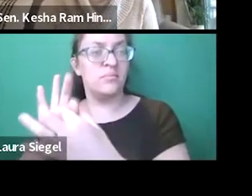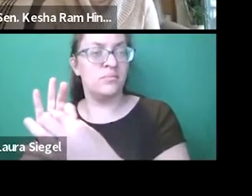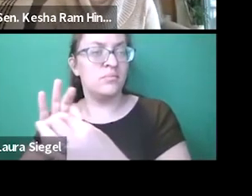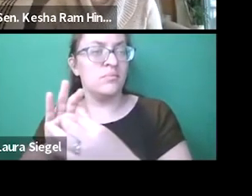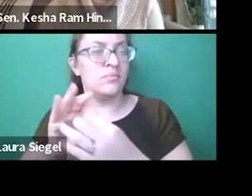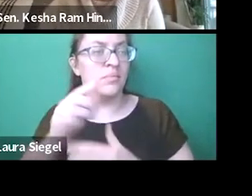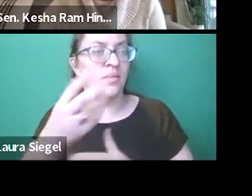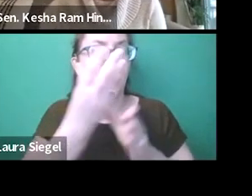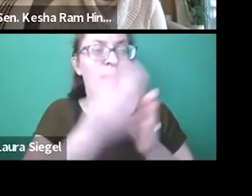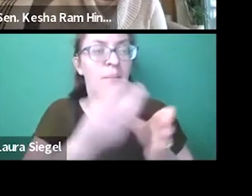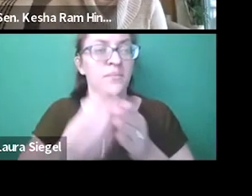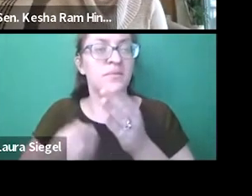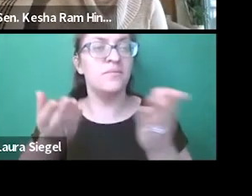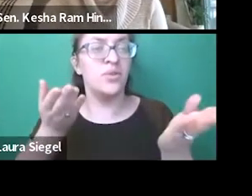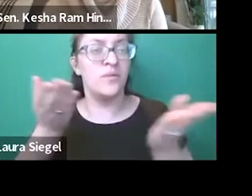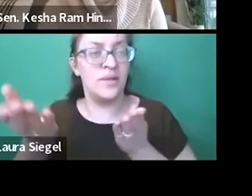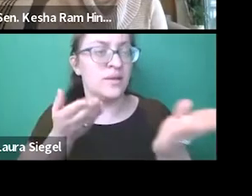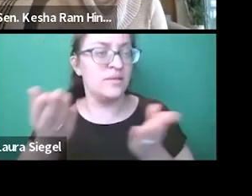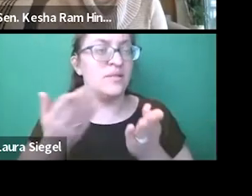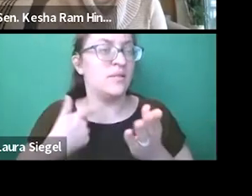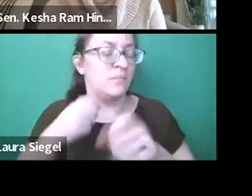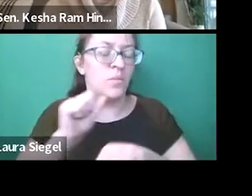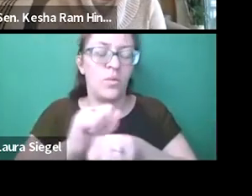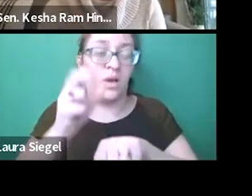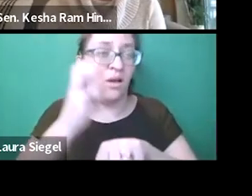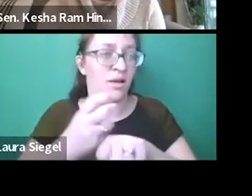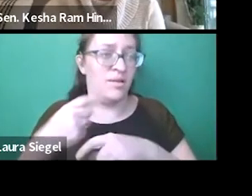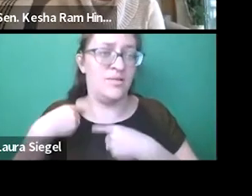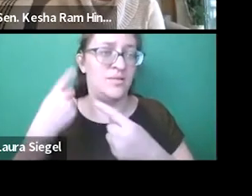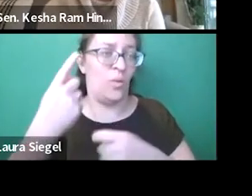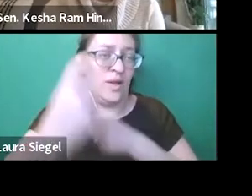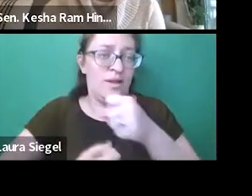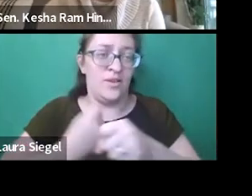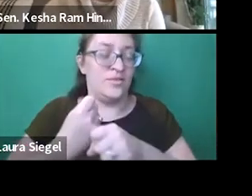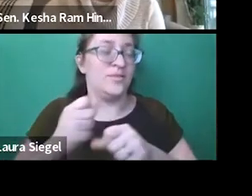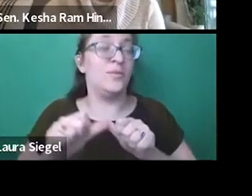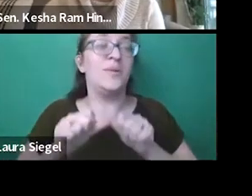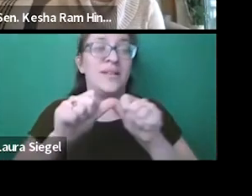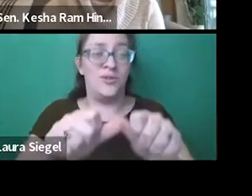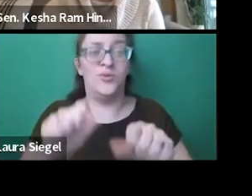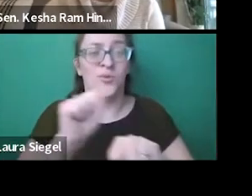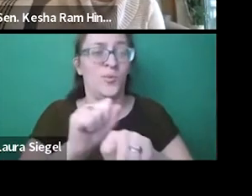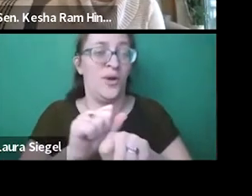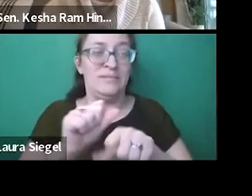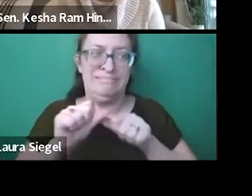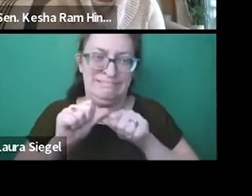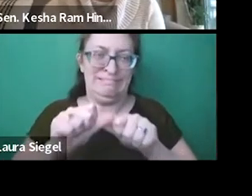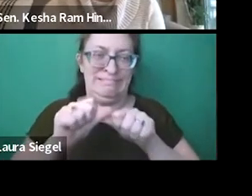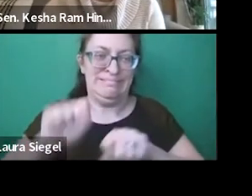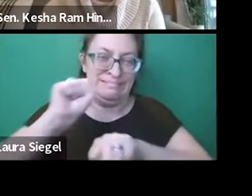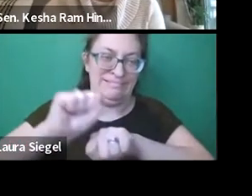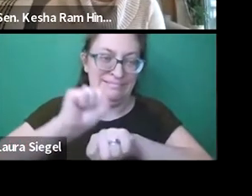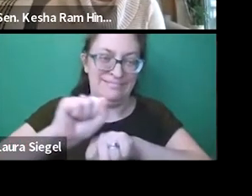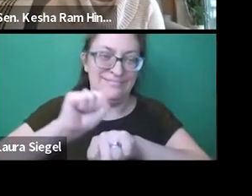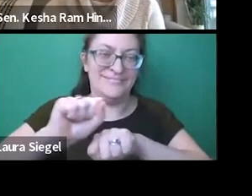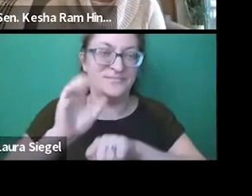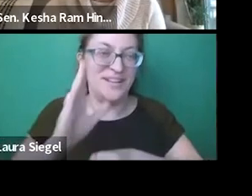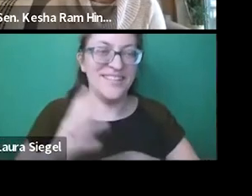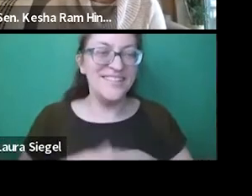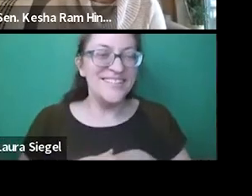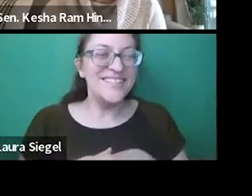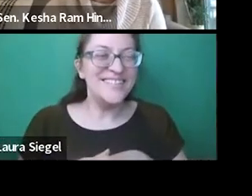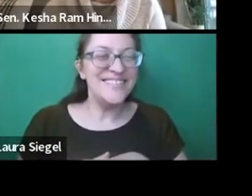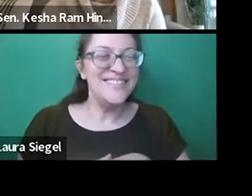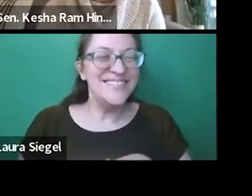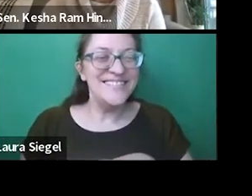is to help those communities make those connections and note gaps in services, uh, on a statewide level. And there's,